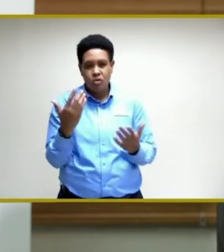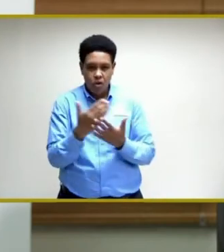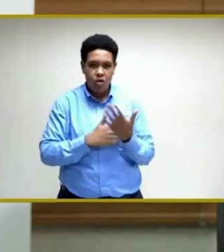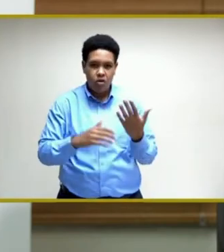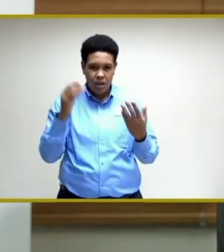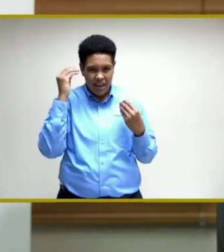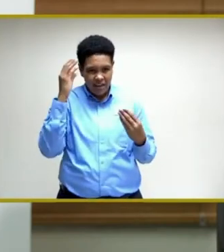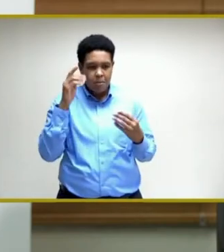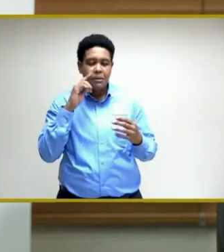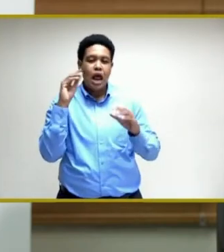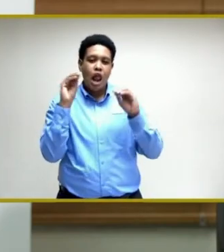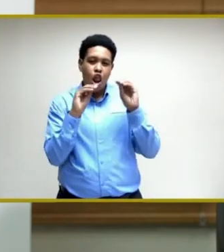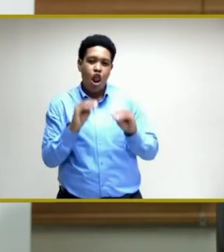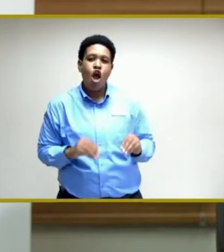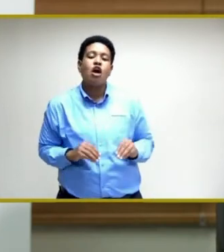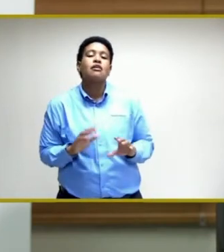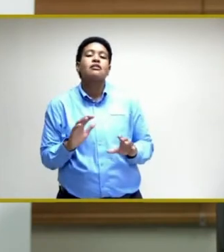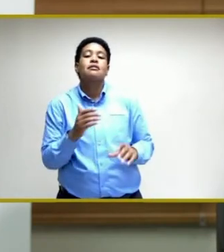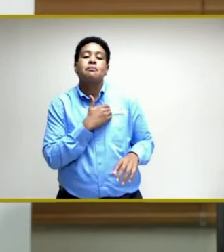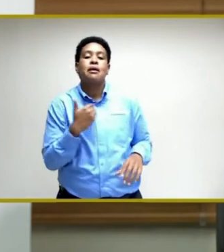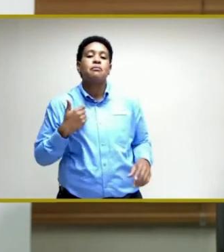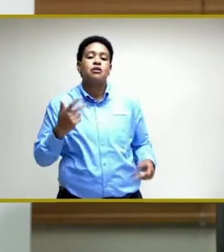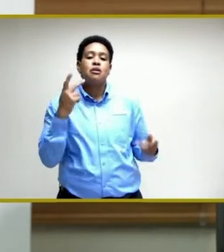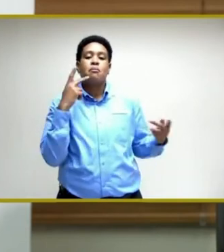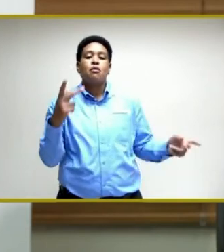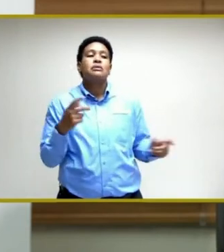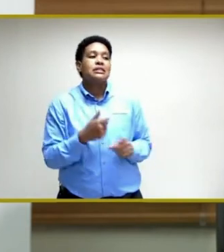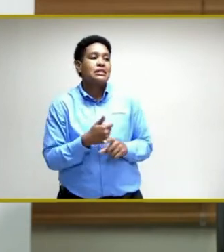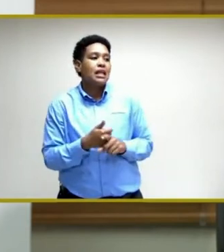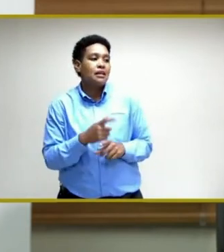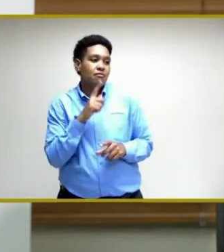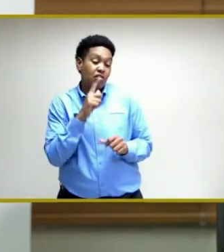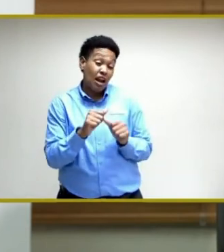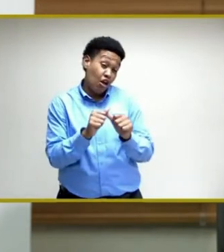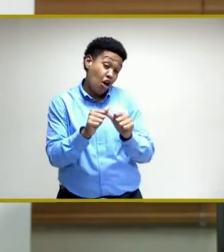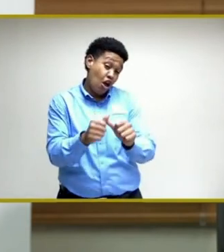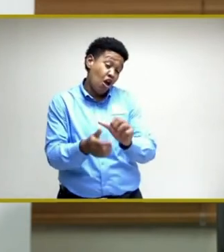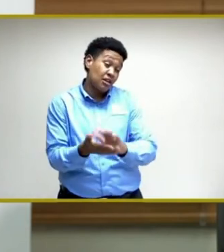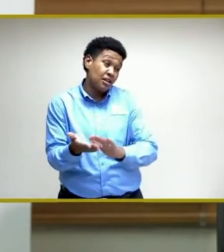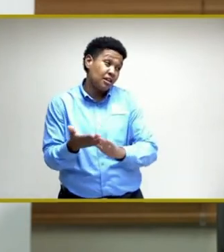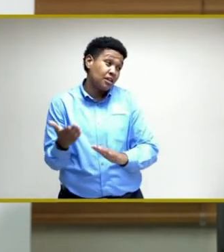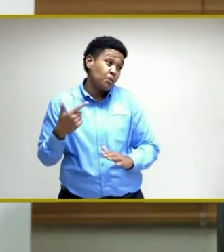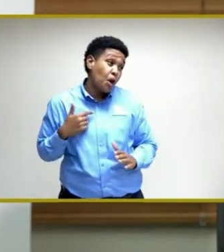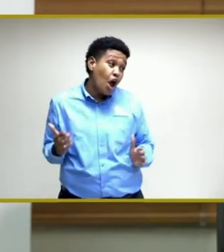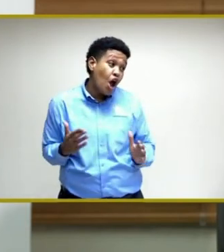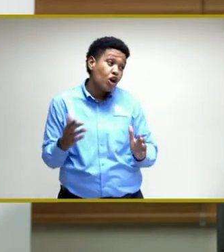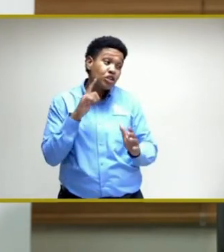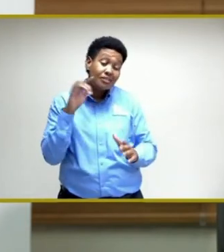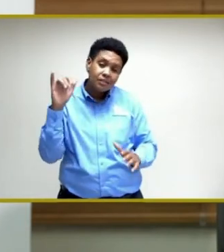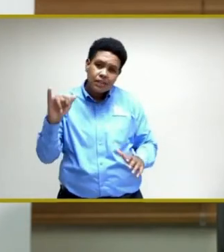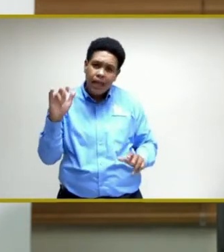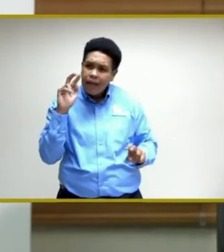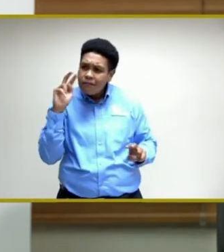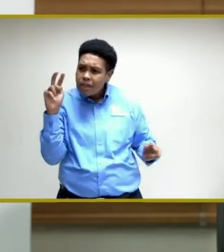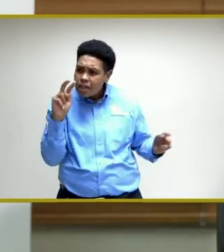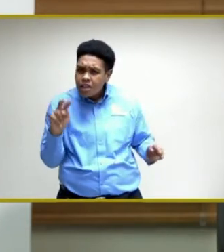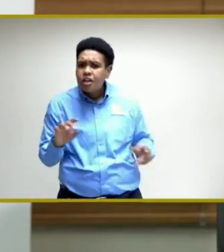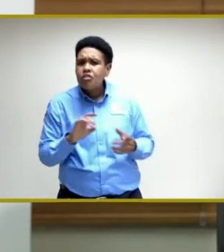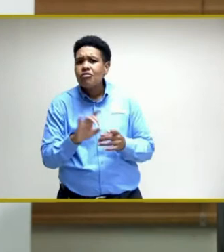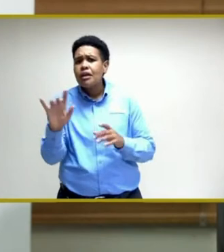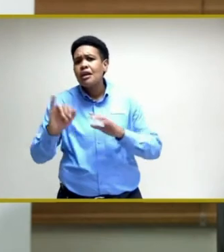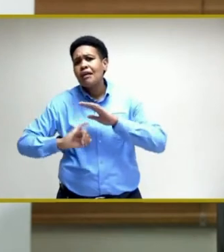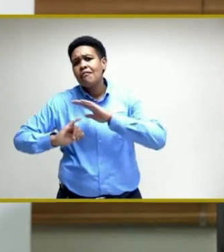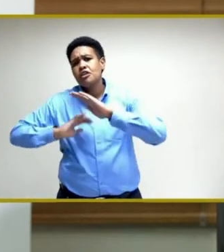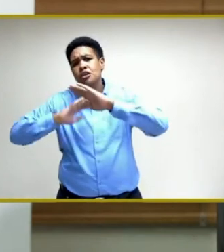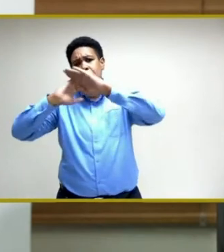information and log it. Members of the public are continued, we encourage to stay vigilant in terms of their infection